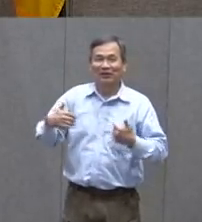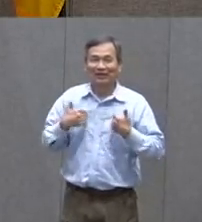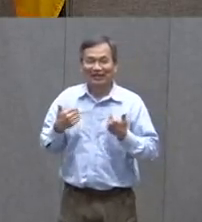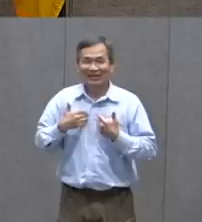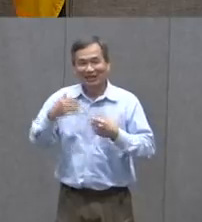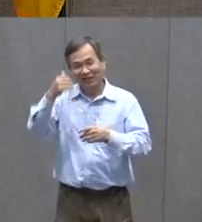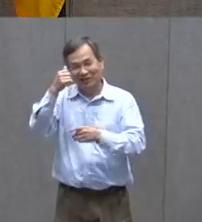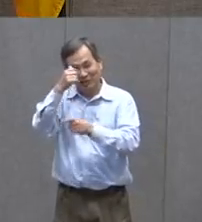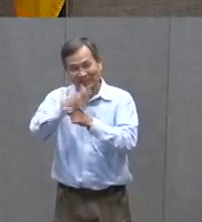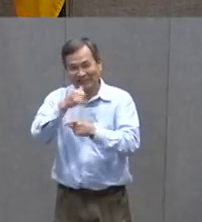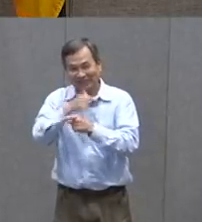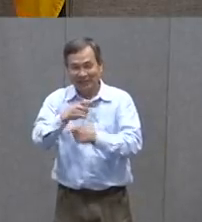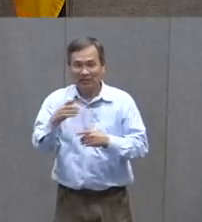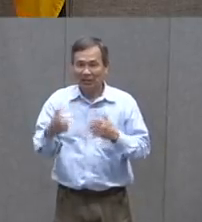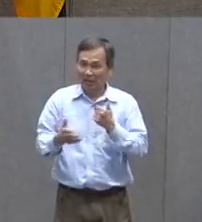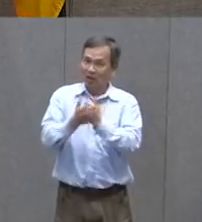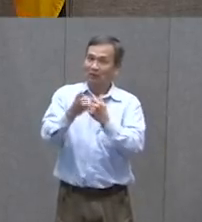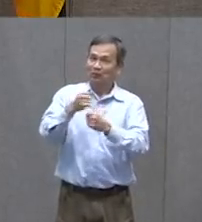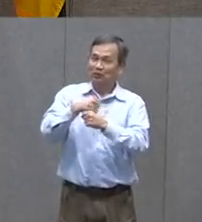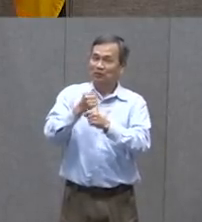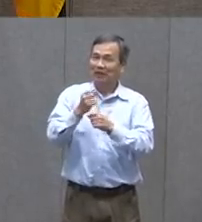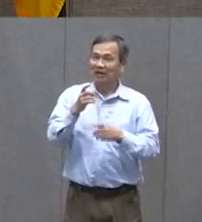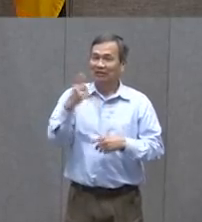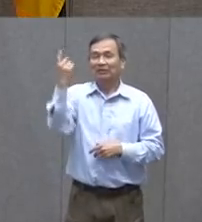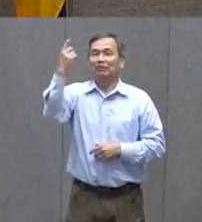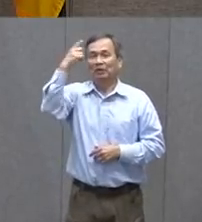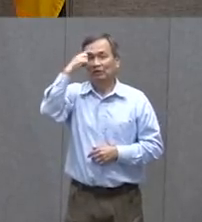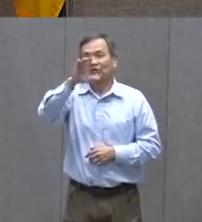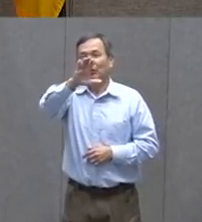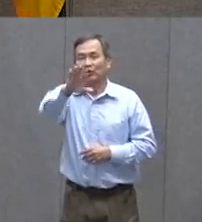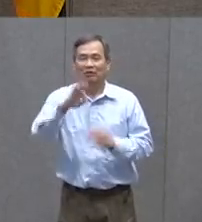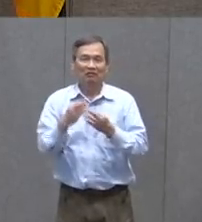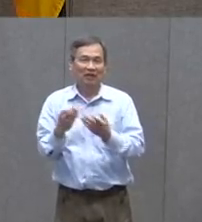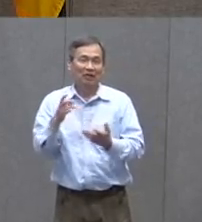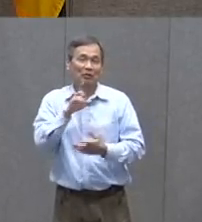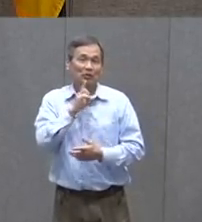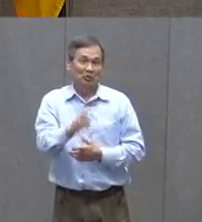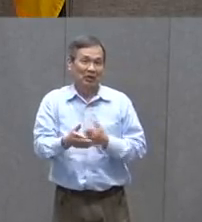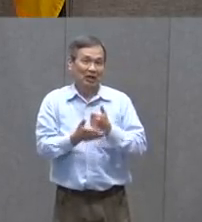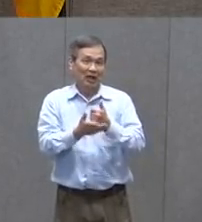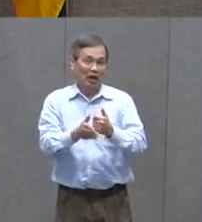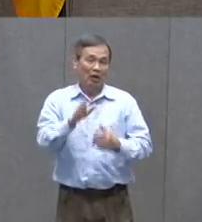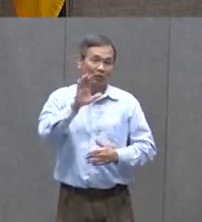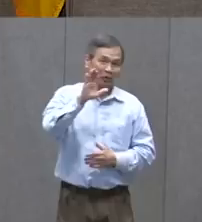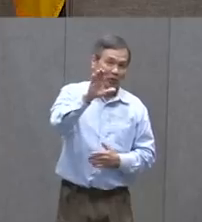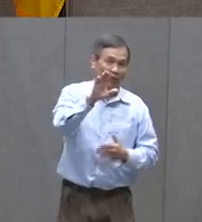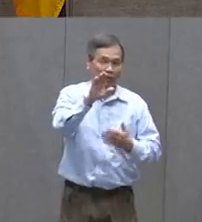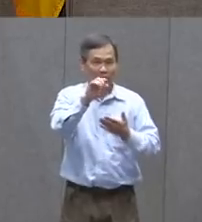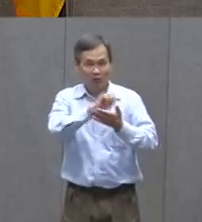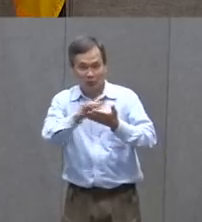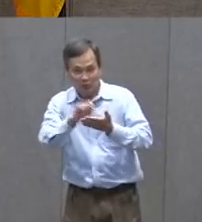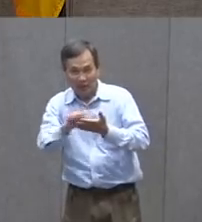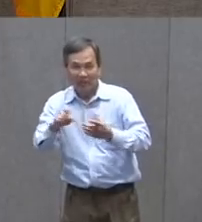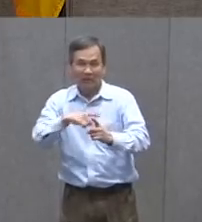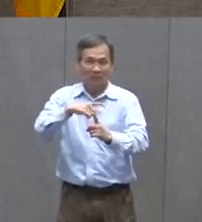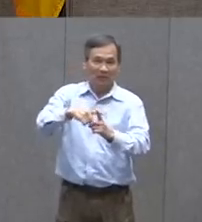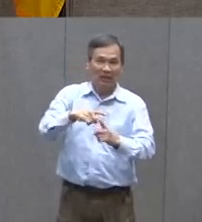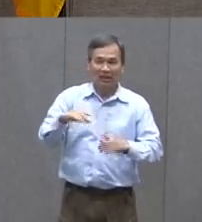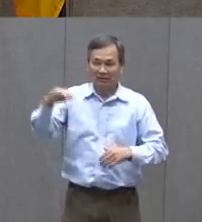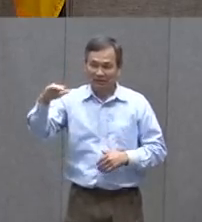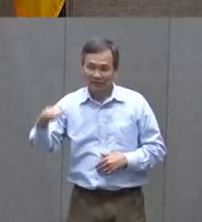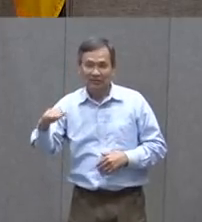produce and do for your family as a treat, and it will really help you with your writing, but it's also gonna help your younger